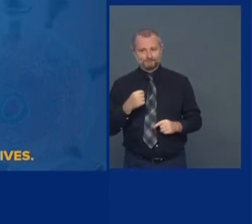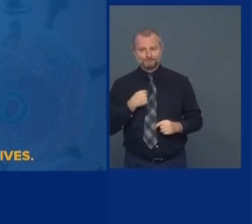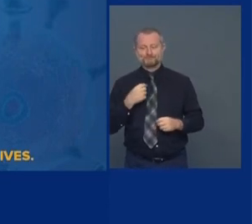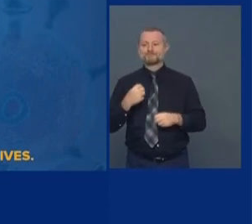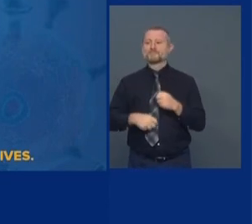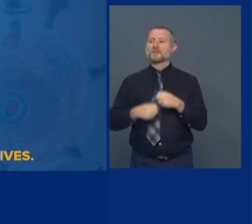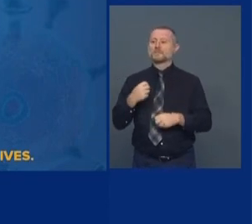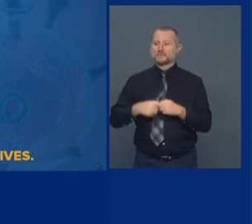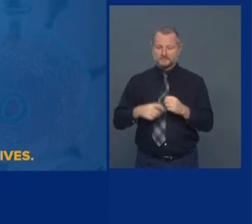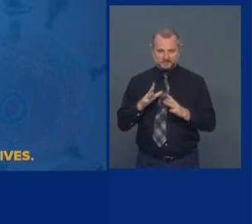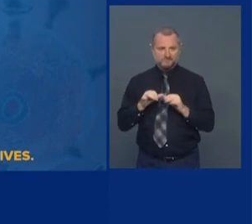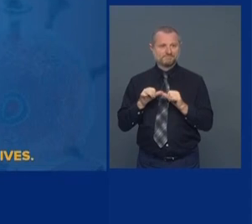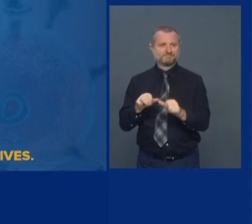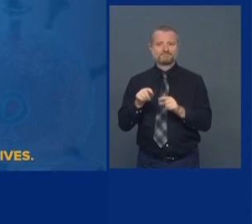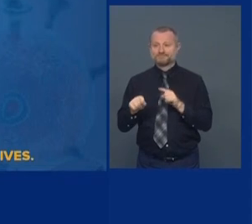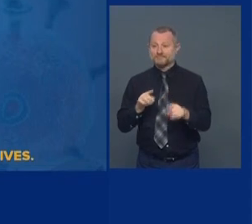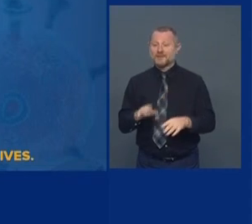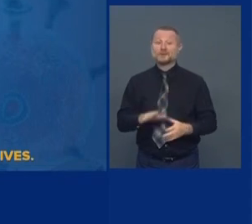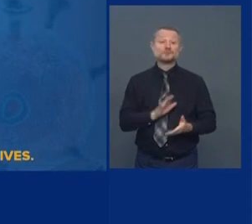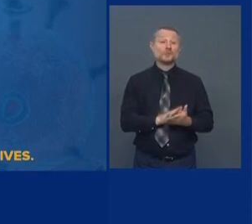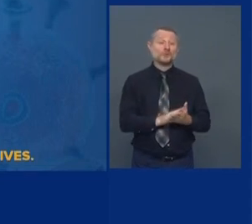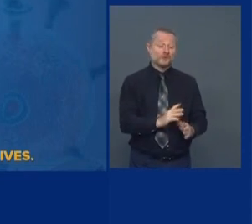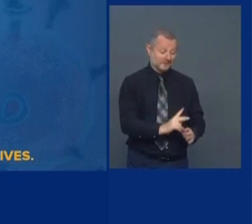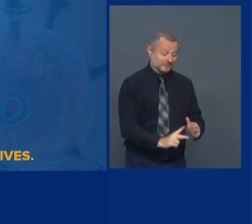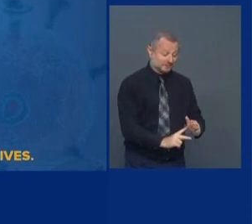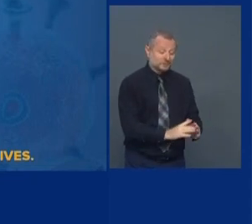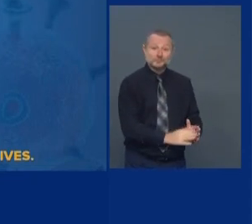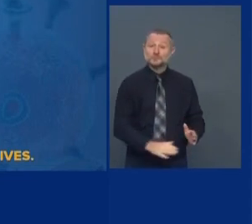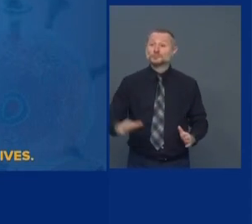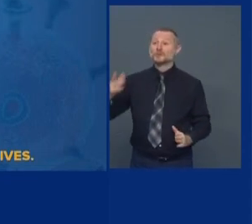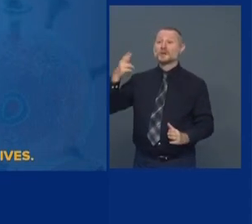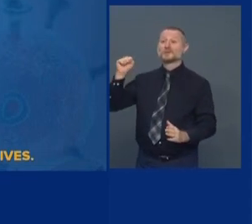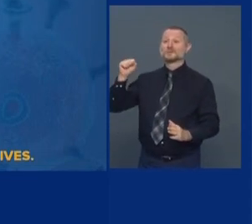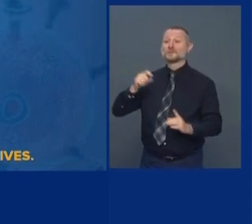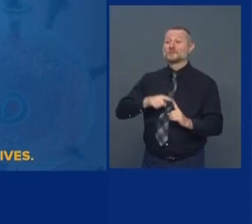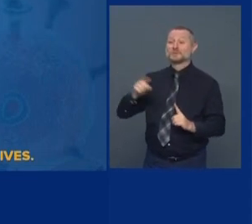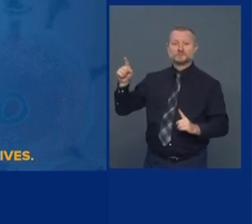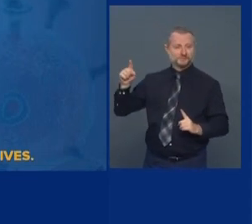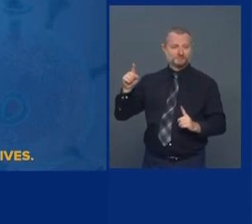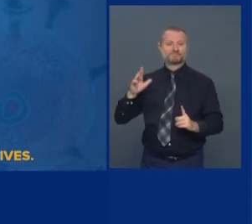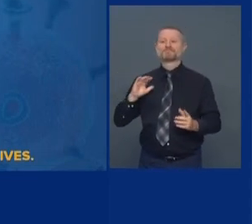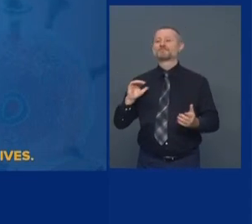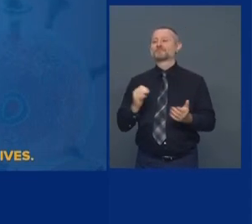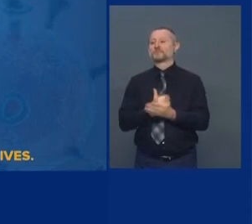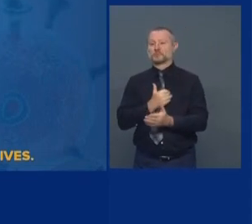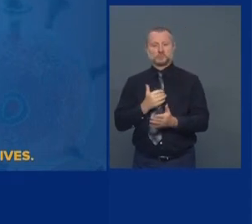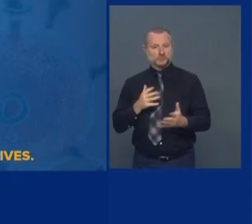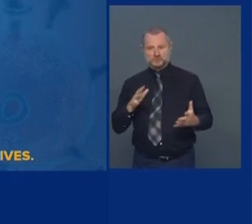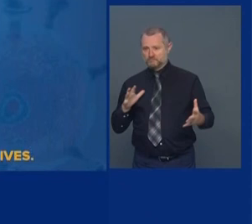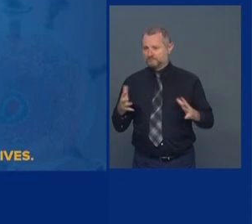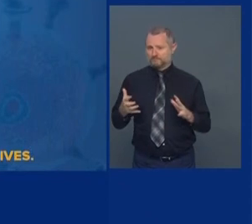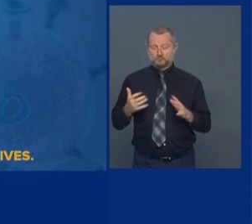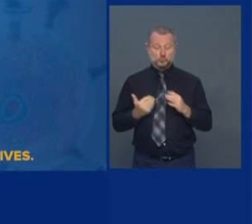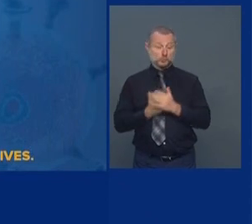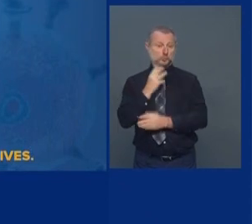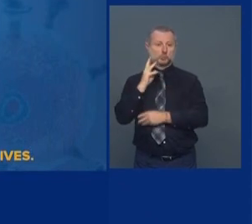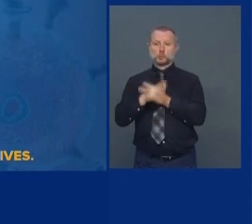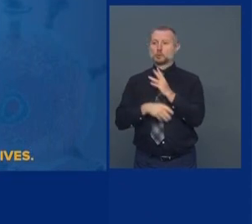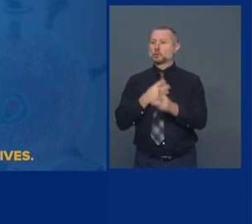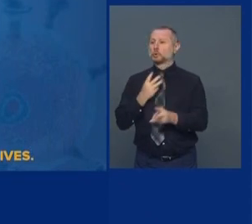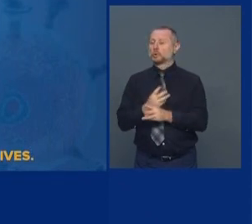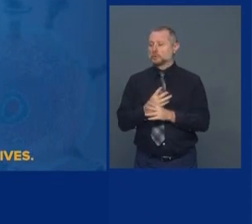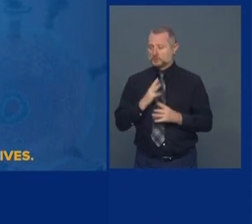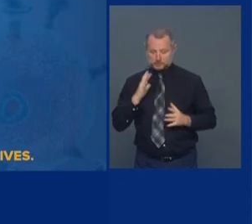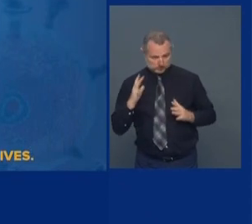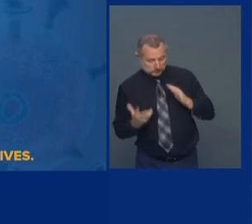K-12 schools opening. This is an entirely new enterprise, entirely new world. And it's